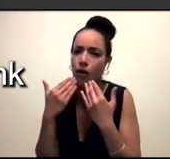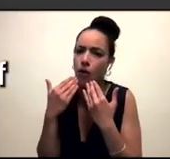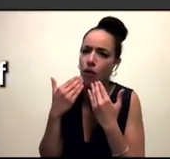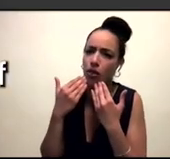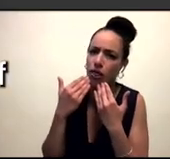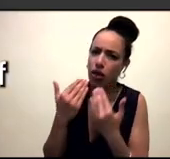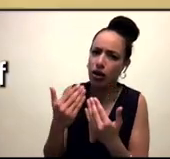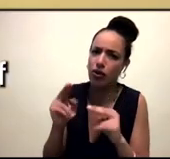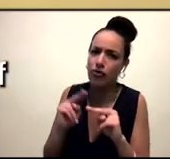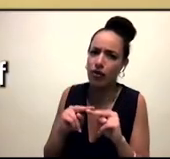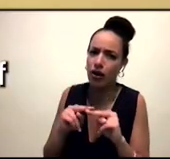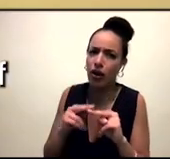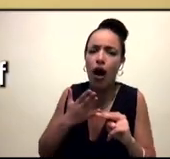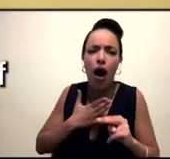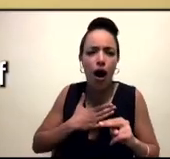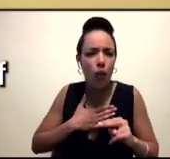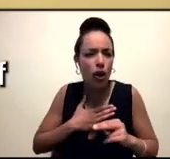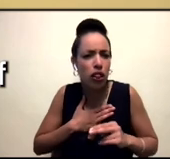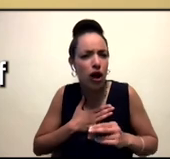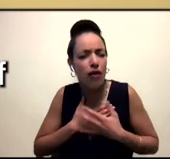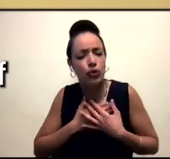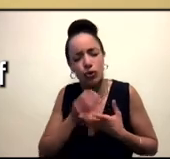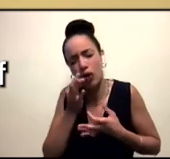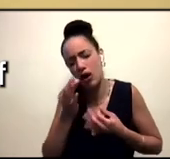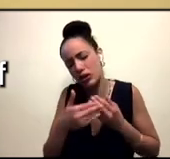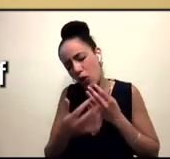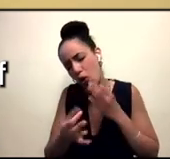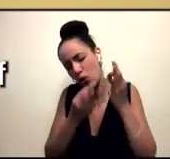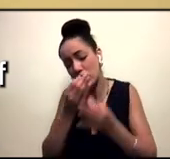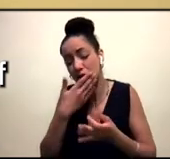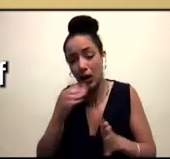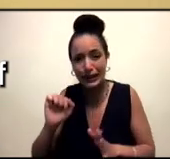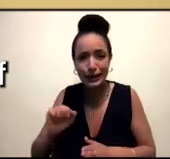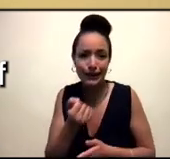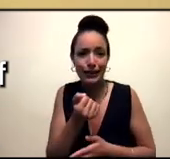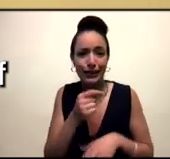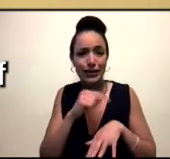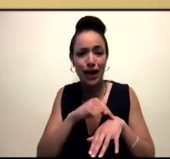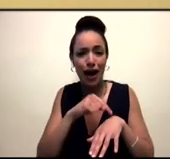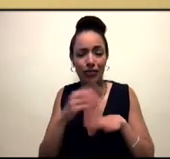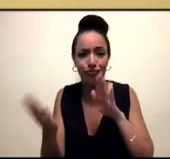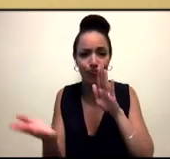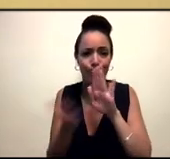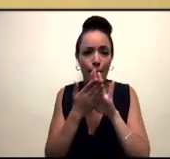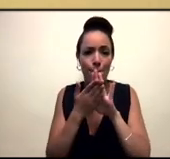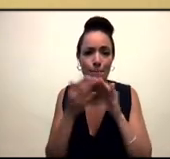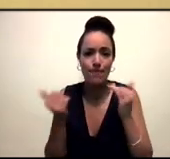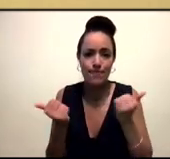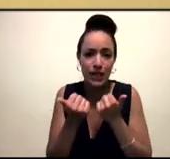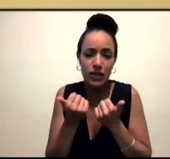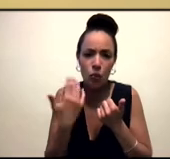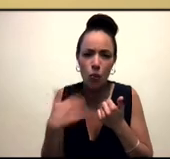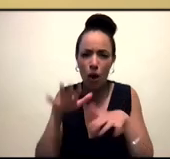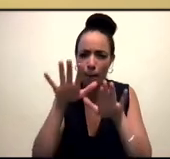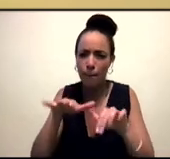there is so much more I would love to ask, but unfortunately, we are out of time. And it has been such a blessing. It's been so beautiful to be here